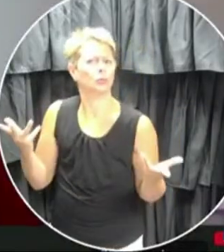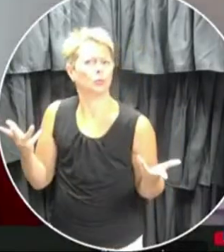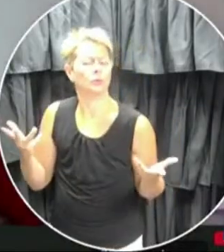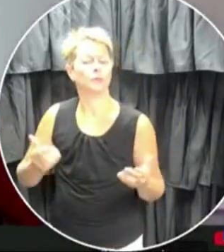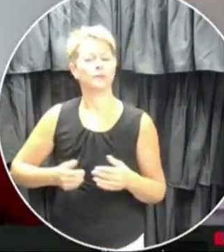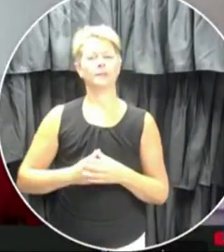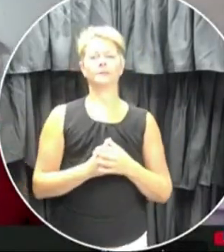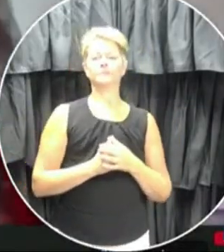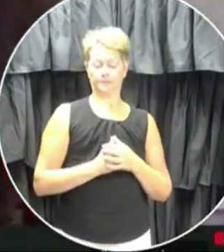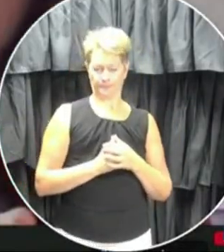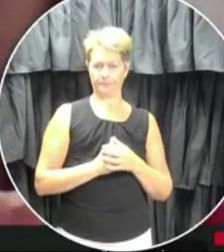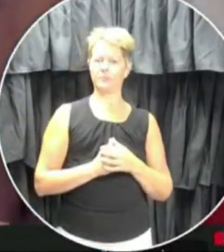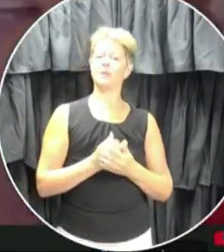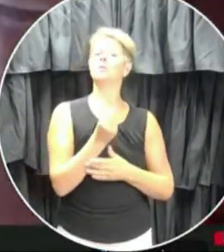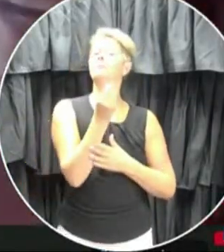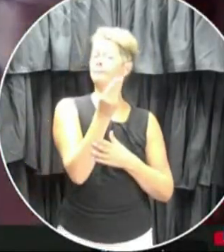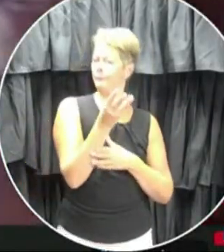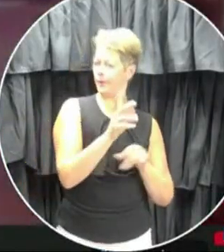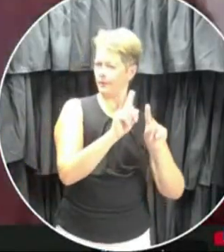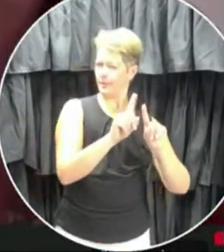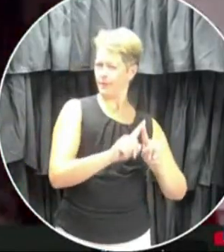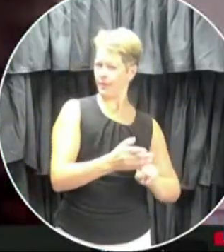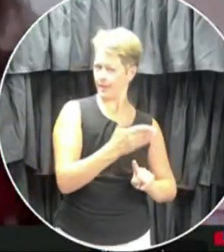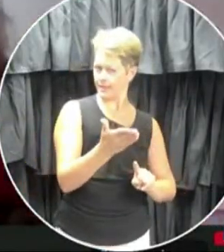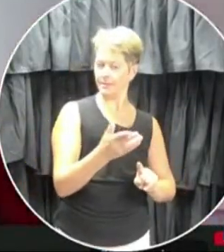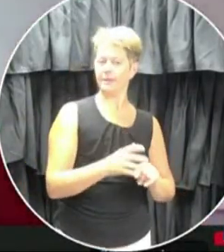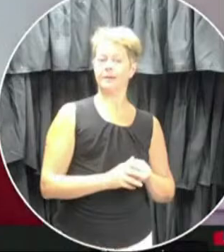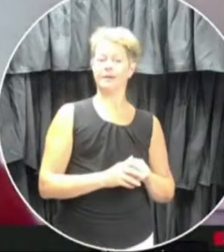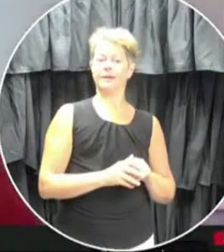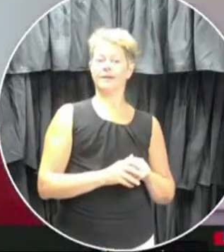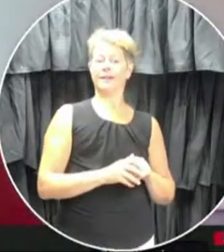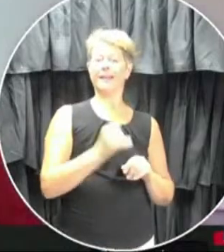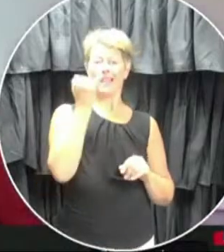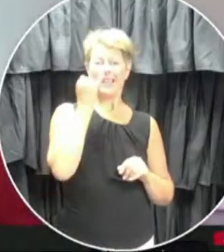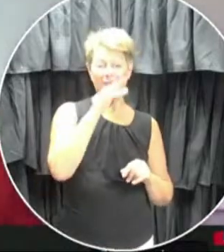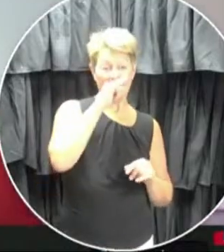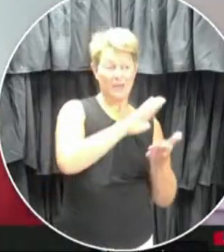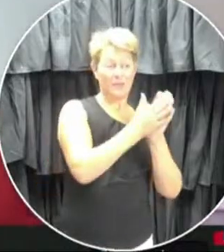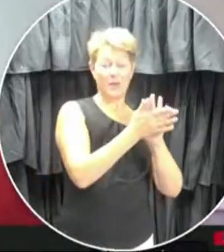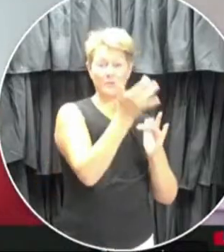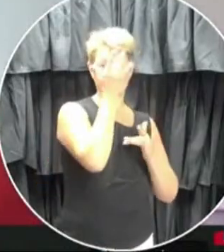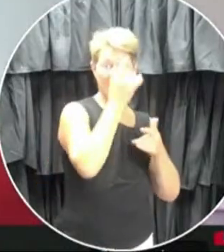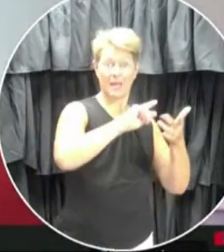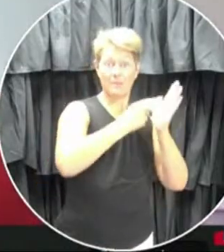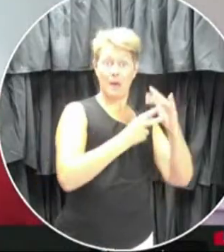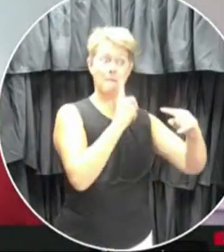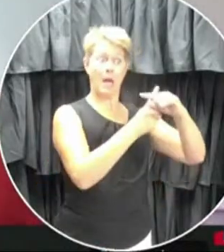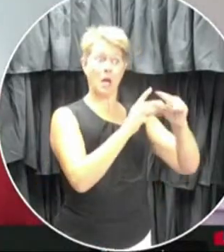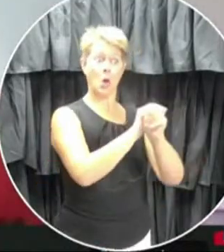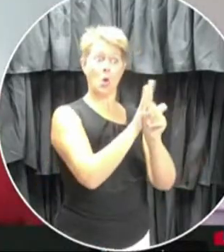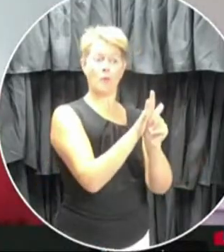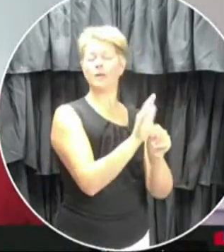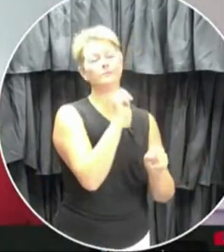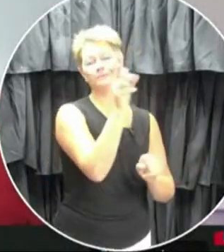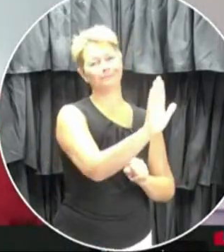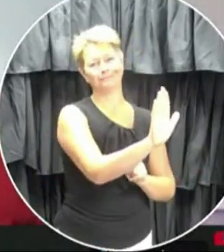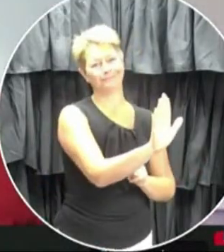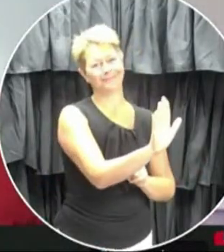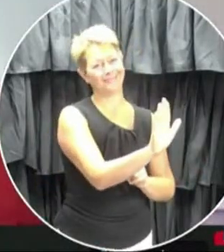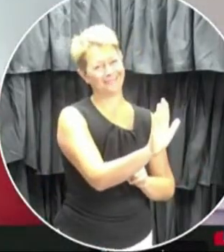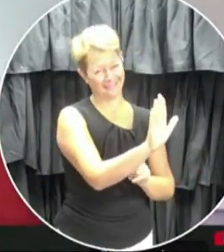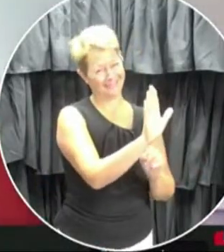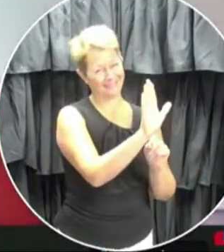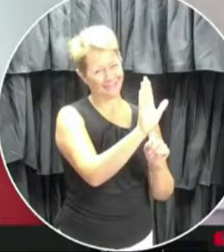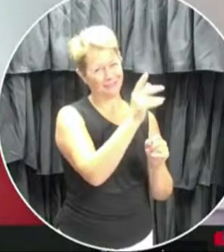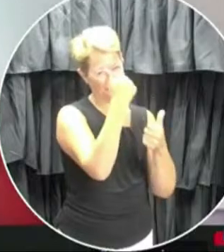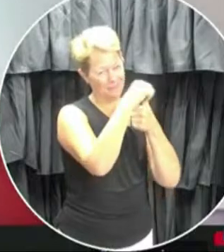Okay. So there's a couple of different things here. Not every kid who gets sick in school is going to be positive, right? So we have to remember that. So just